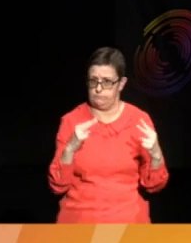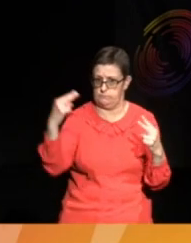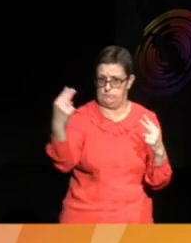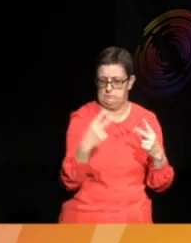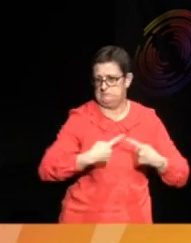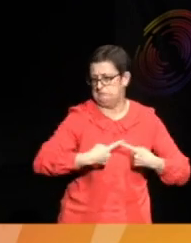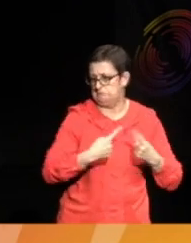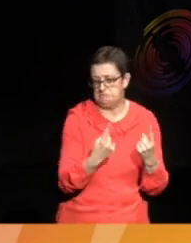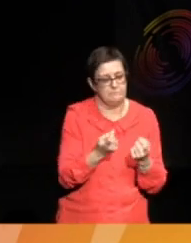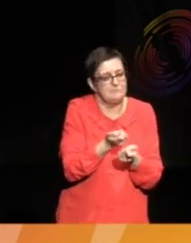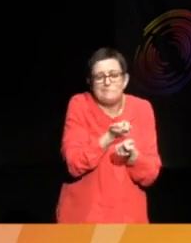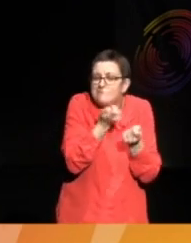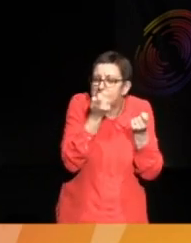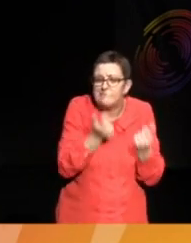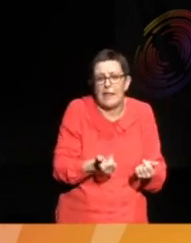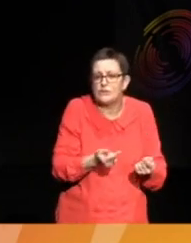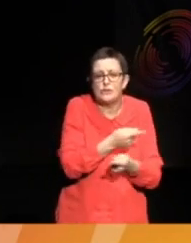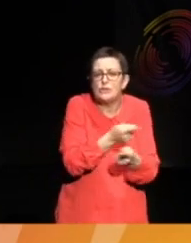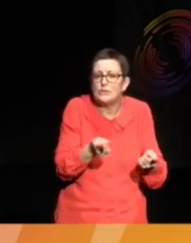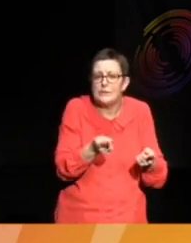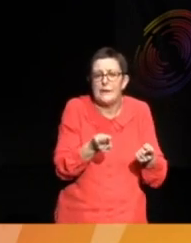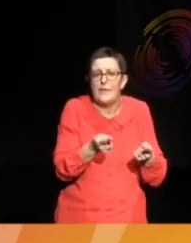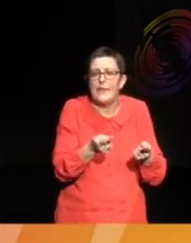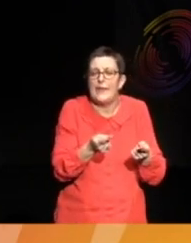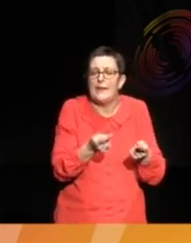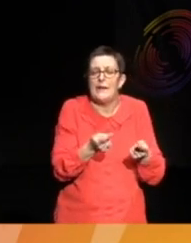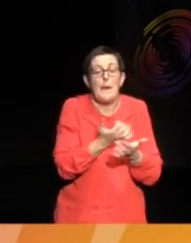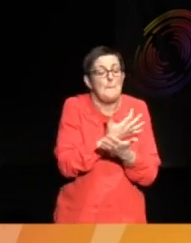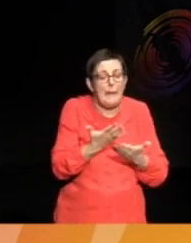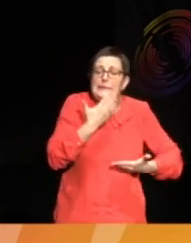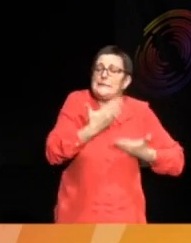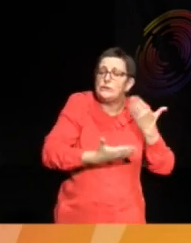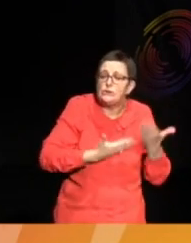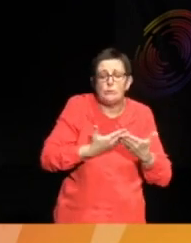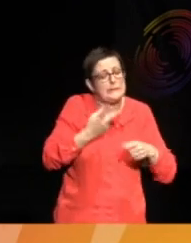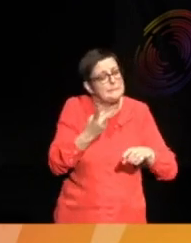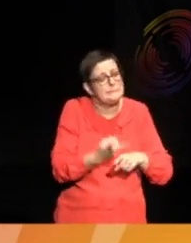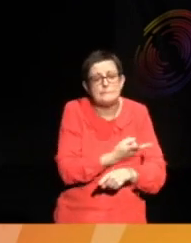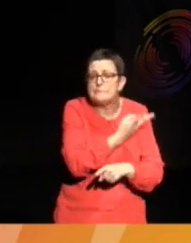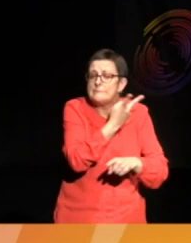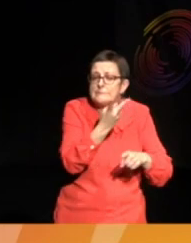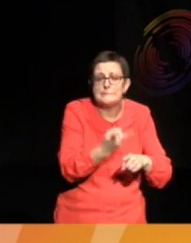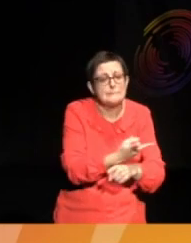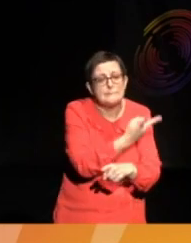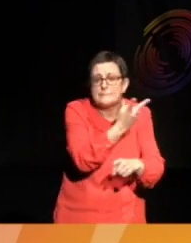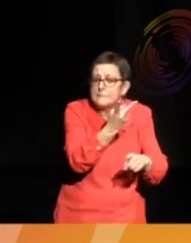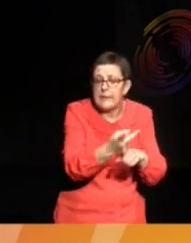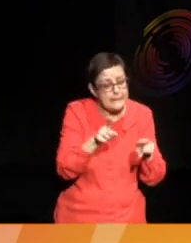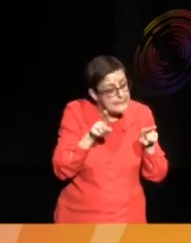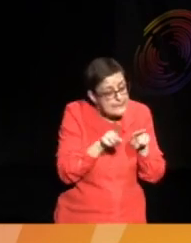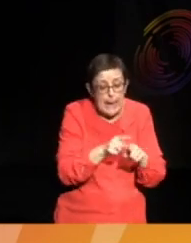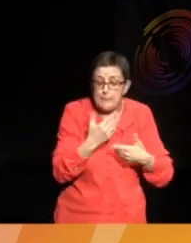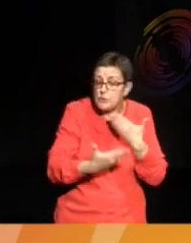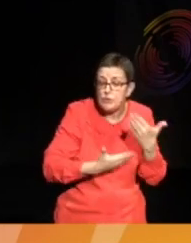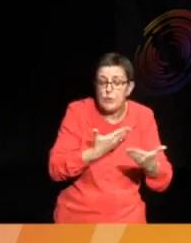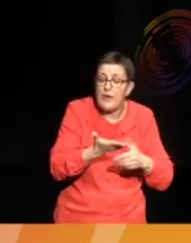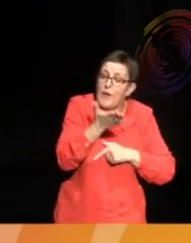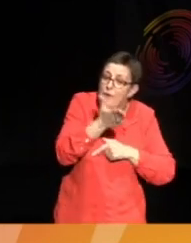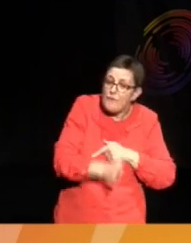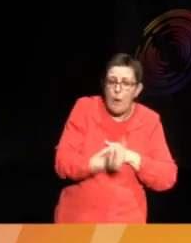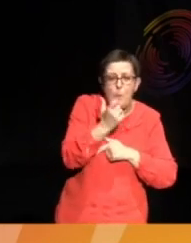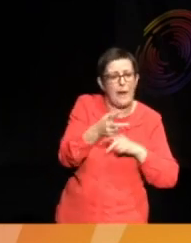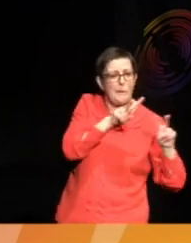museums, the stories we tell, over many decades, they have been deeply familiar stories, often from one